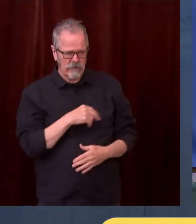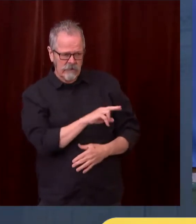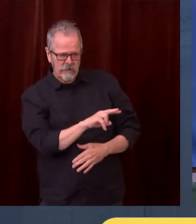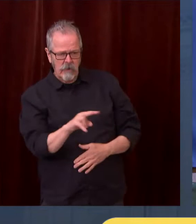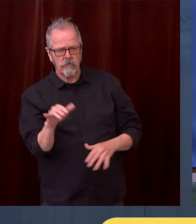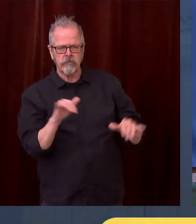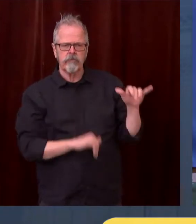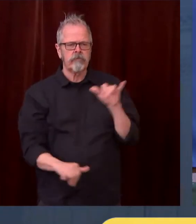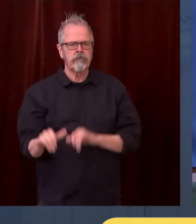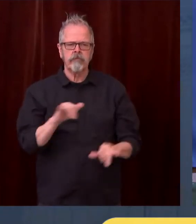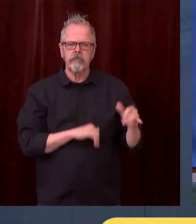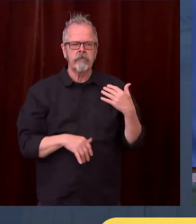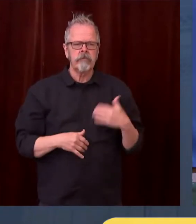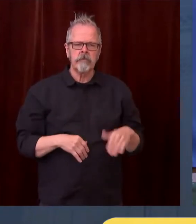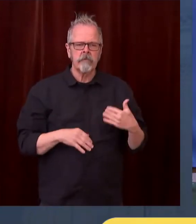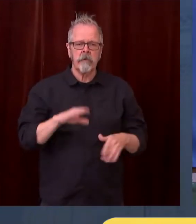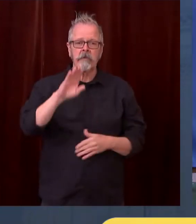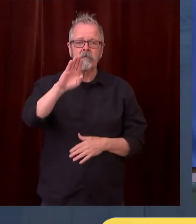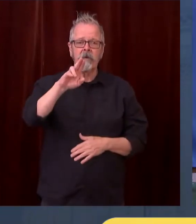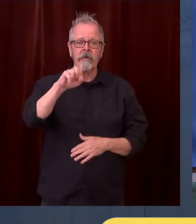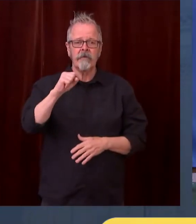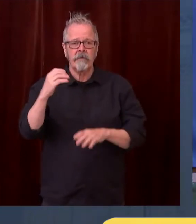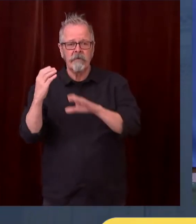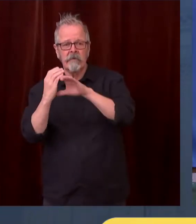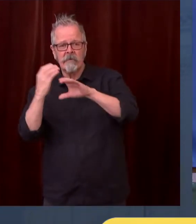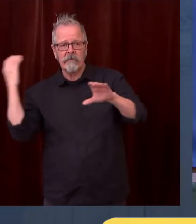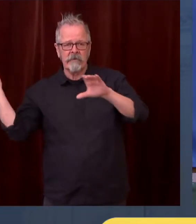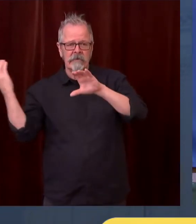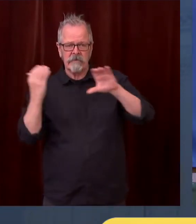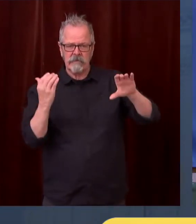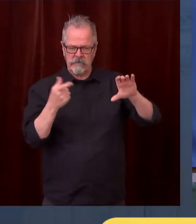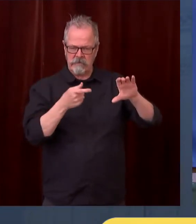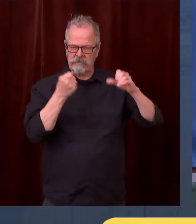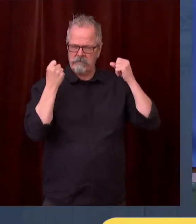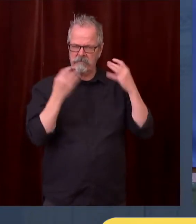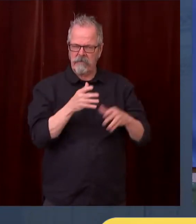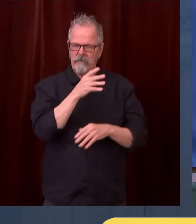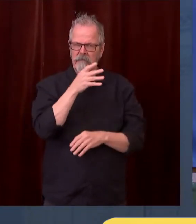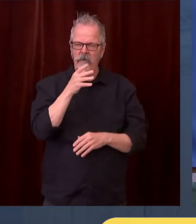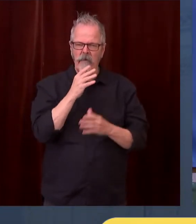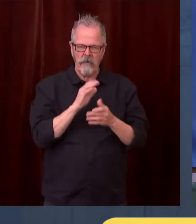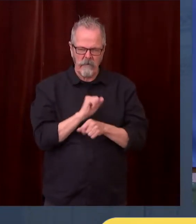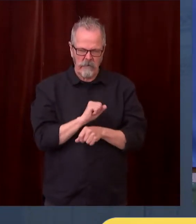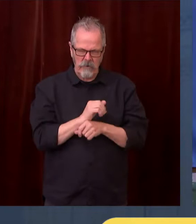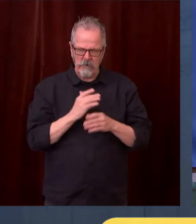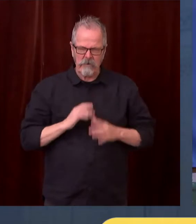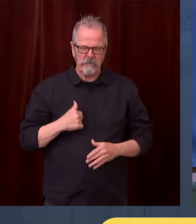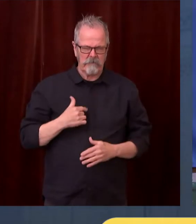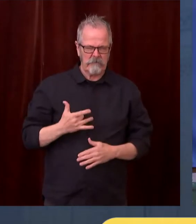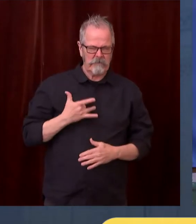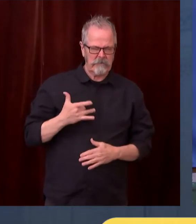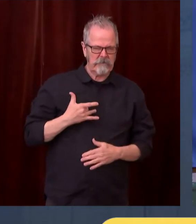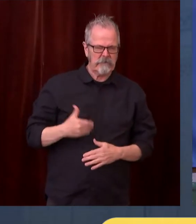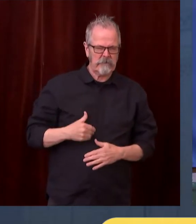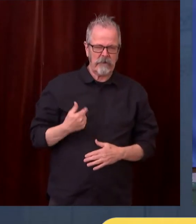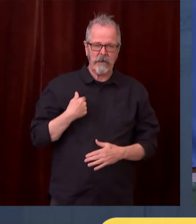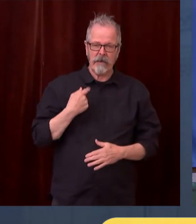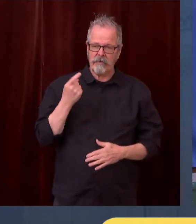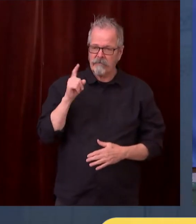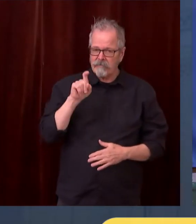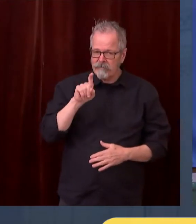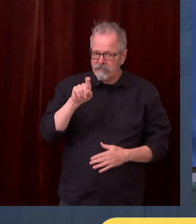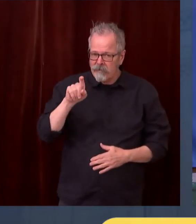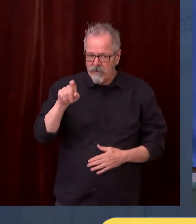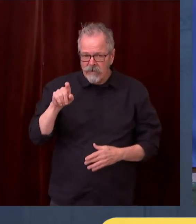suggest they go over to the pop-up clinic to get vaccinated. And I talked to the driver and he said, well, that's great, Governor, except we all got vaccinated